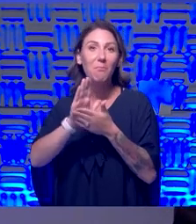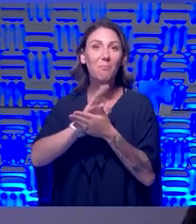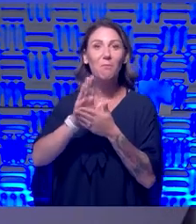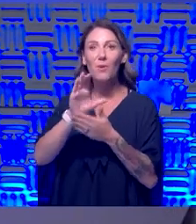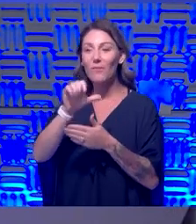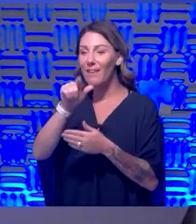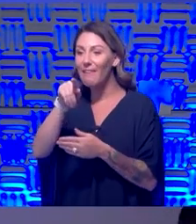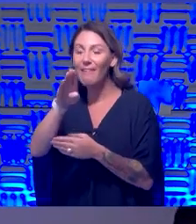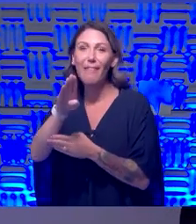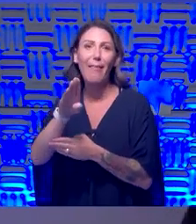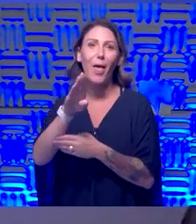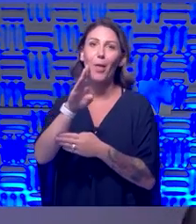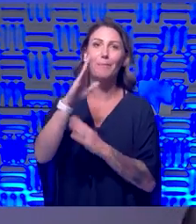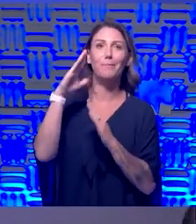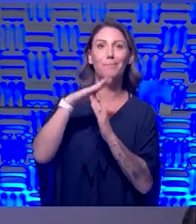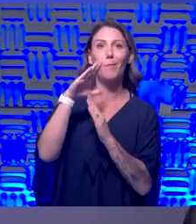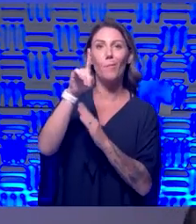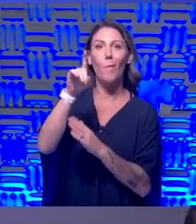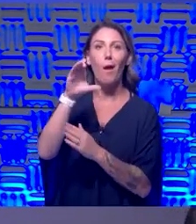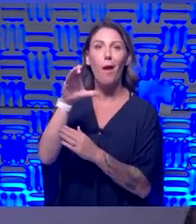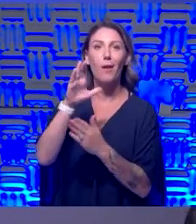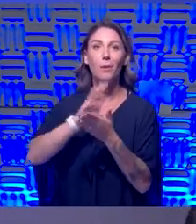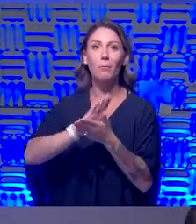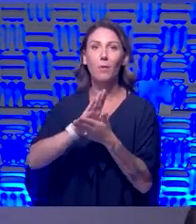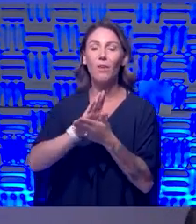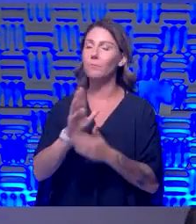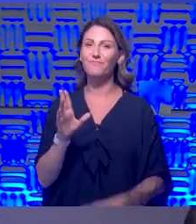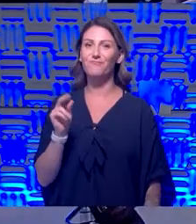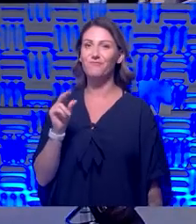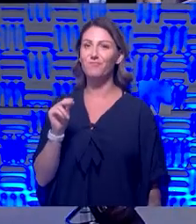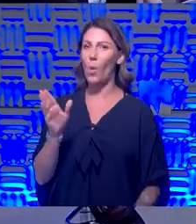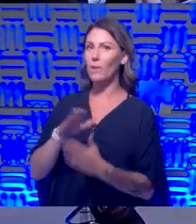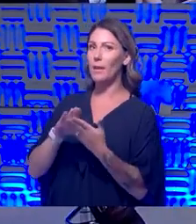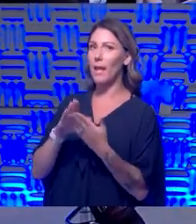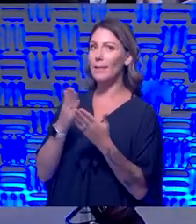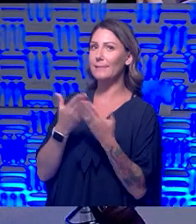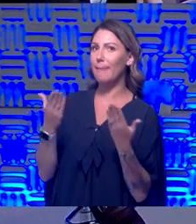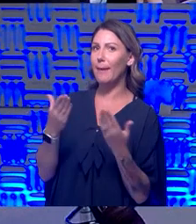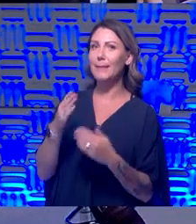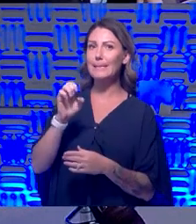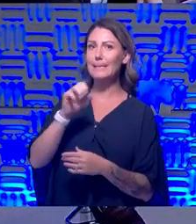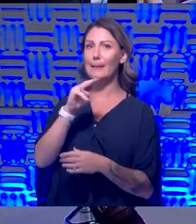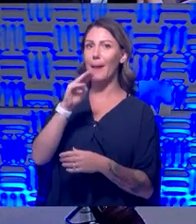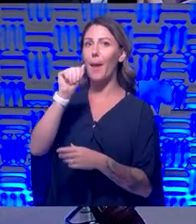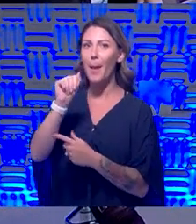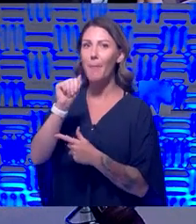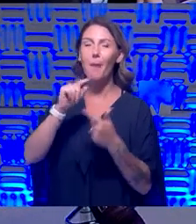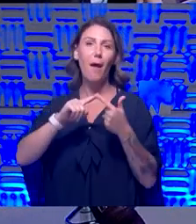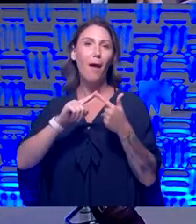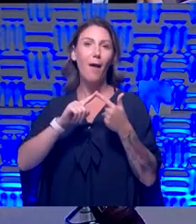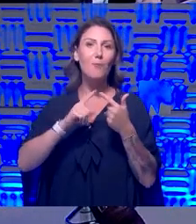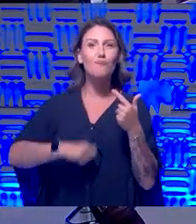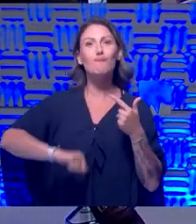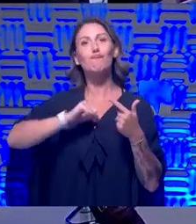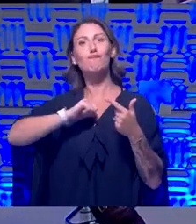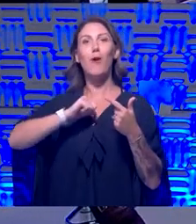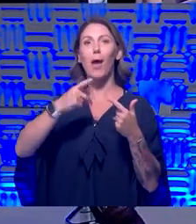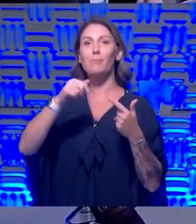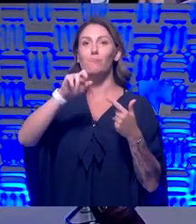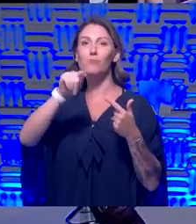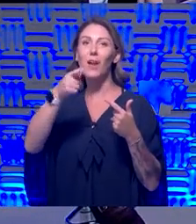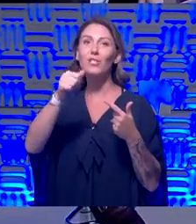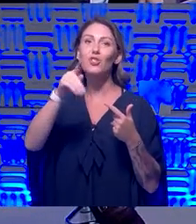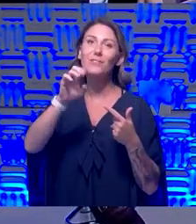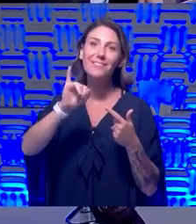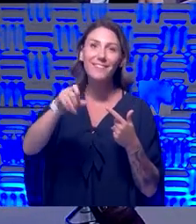top 100, whatever movies. no, we're into like only the nice stuff, you know, we're watching Emma and, and that pride and prejudice sound of music. That was a big hit. know,